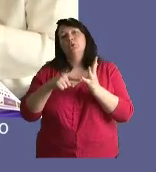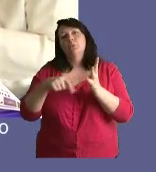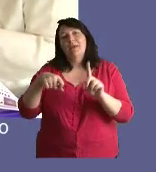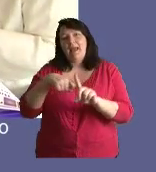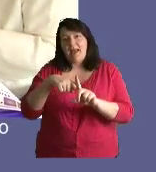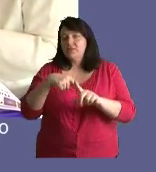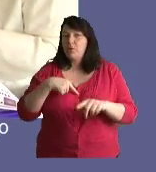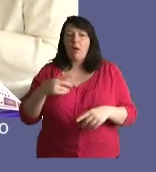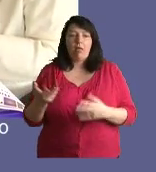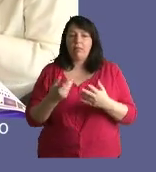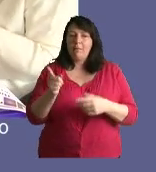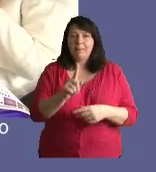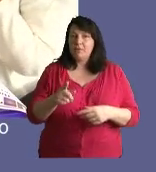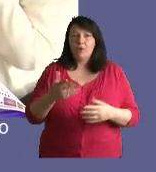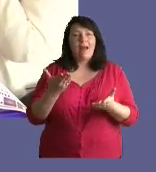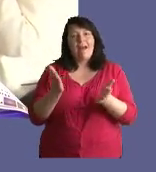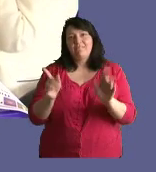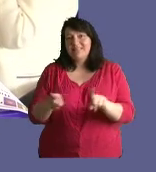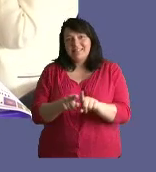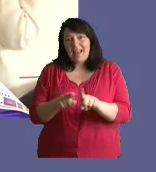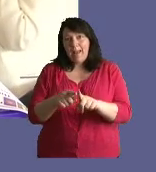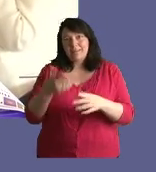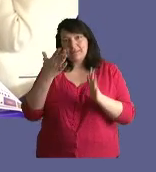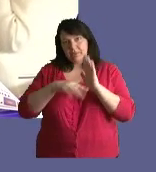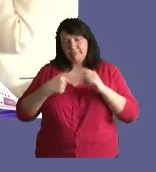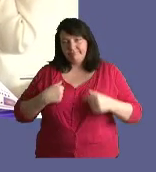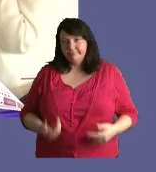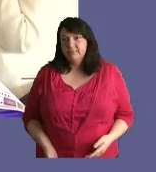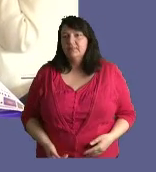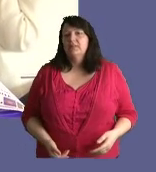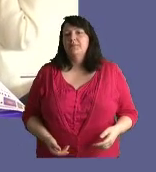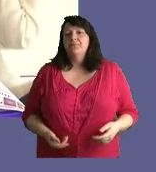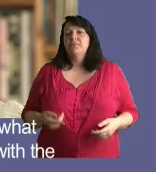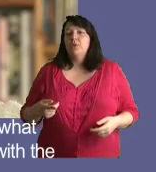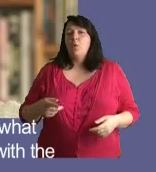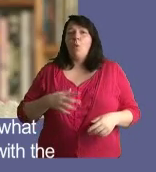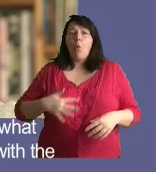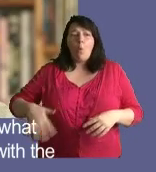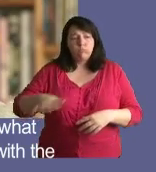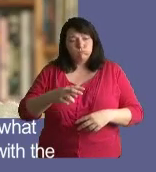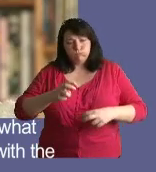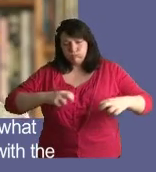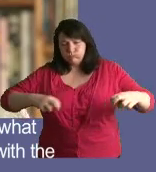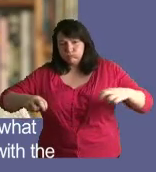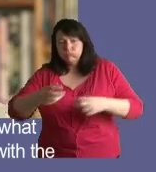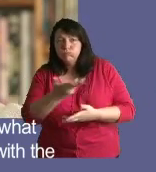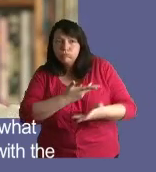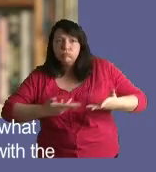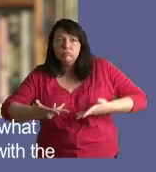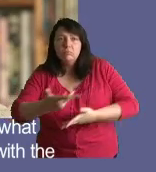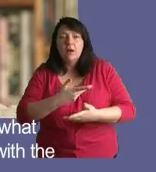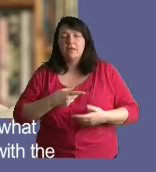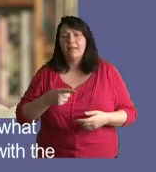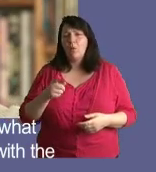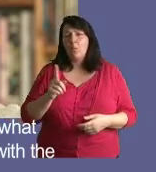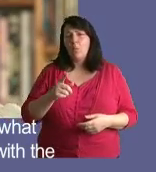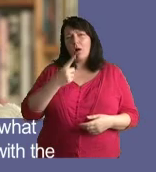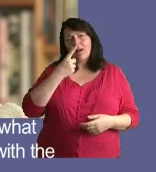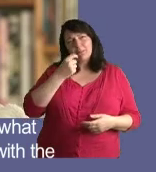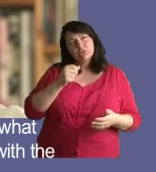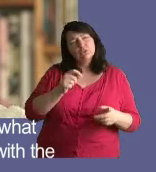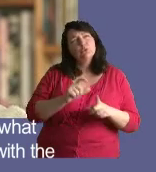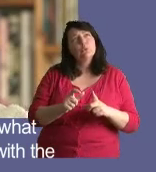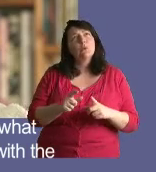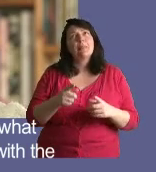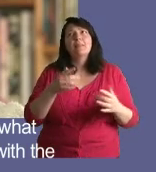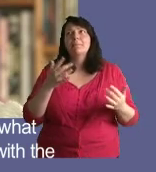we all sat down one day chatting thinking what can we do there must be